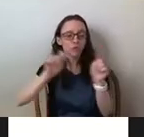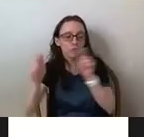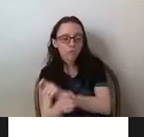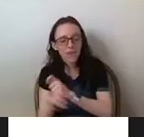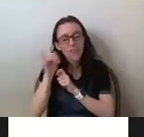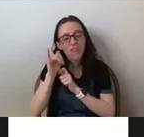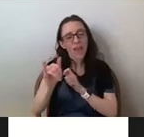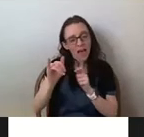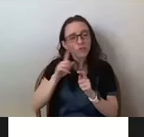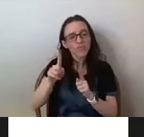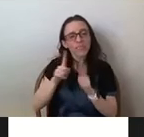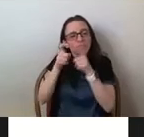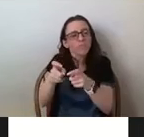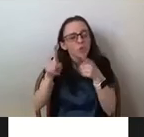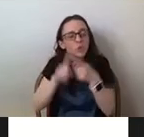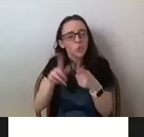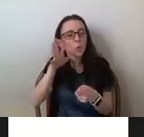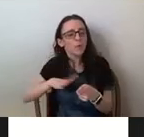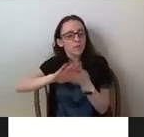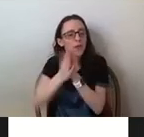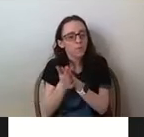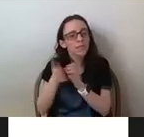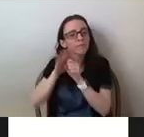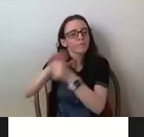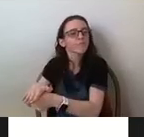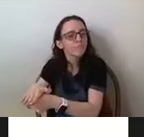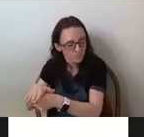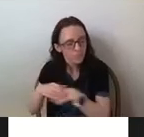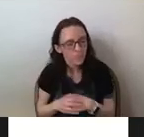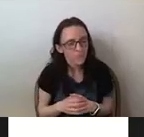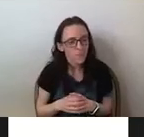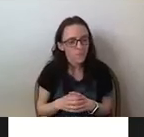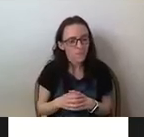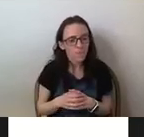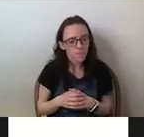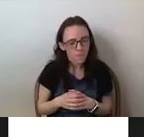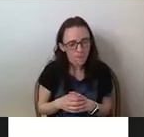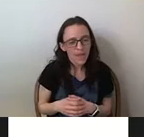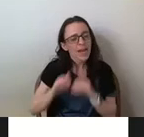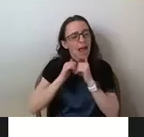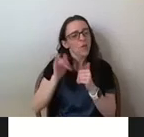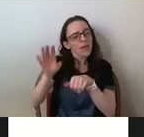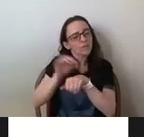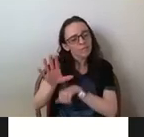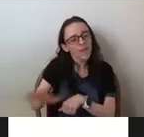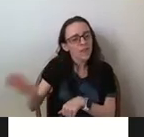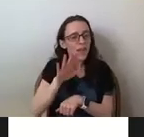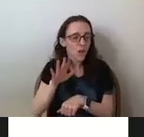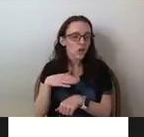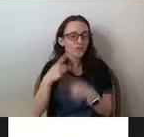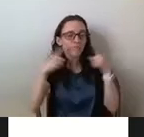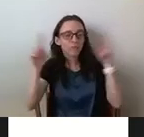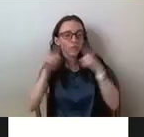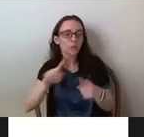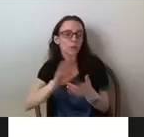marginalization of African American women from dominant conception of citizenship in the US. So we can see that these